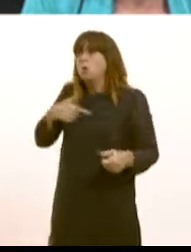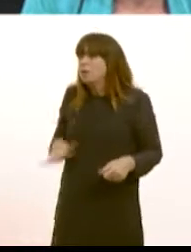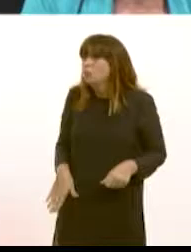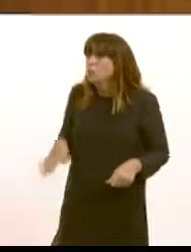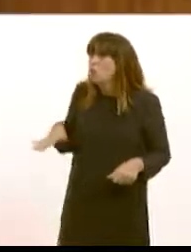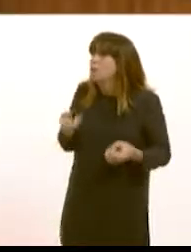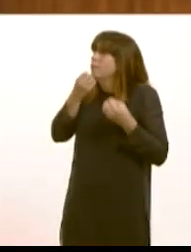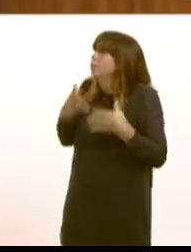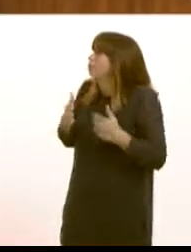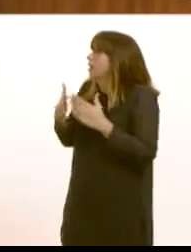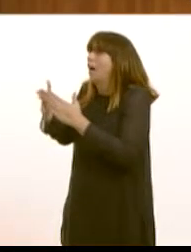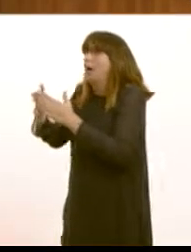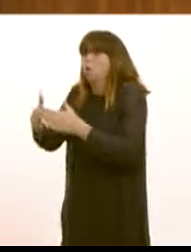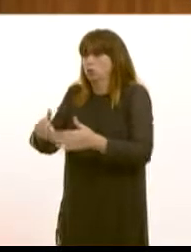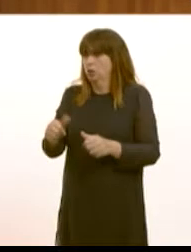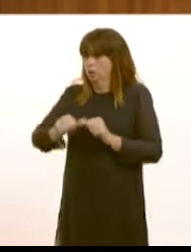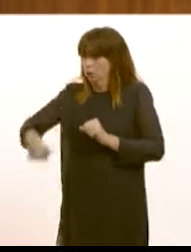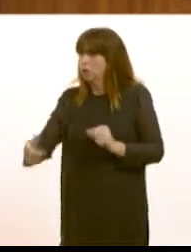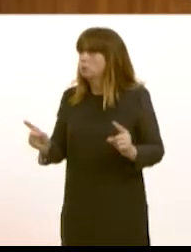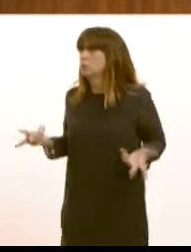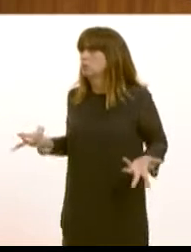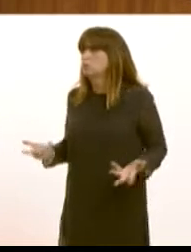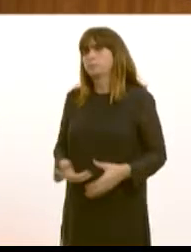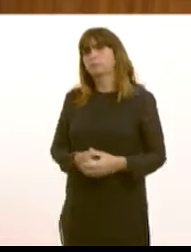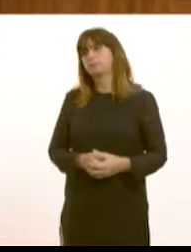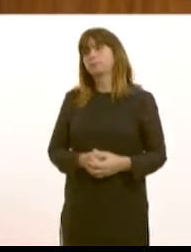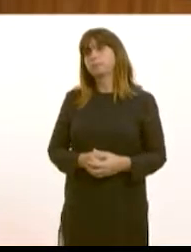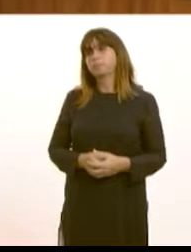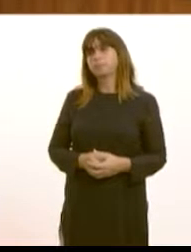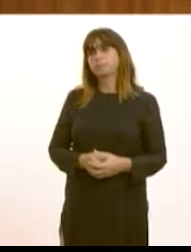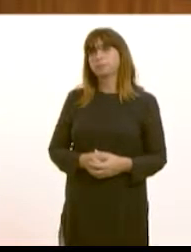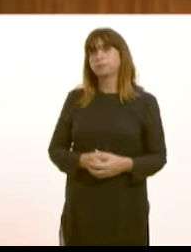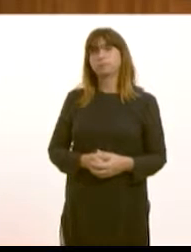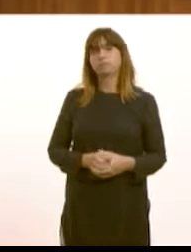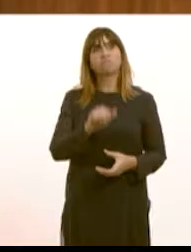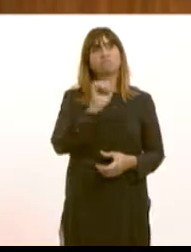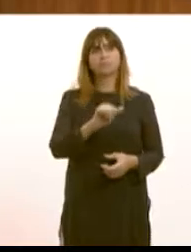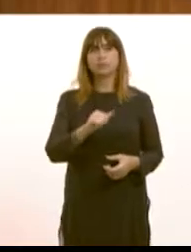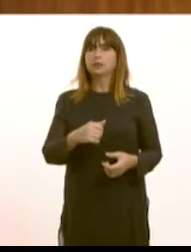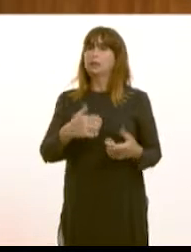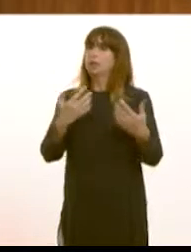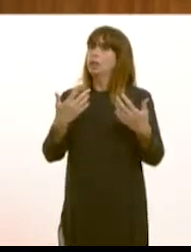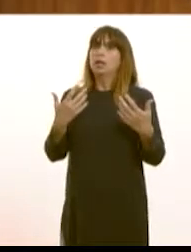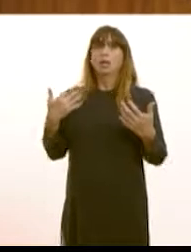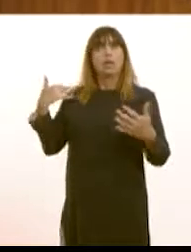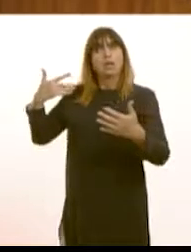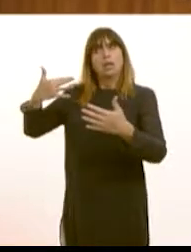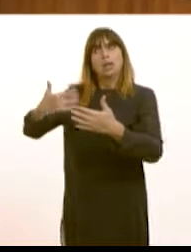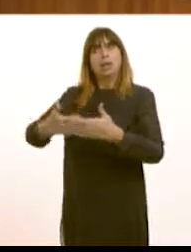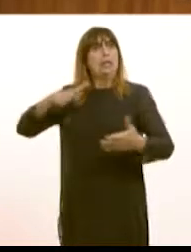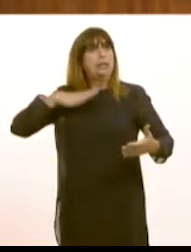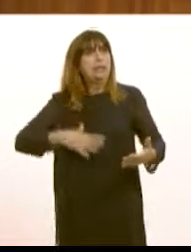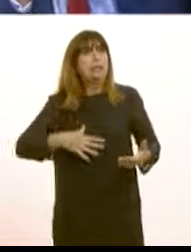our upbringings It's true to say that demand has exceeded supply for many, many years particularly